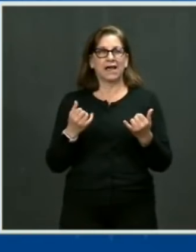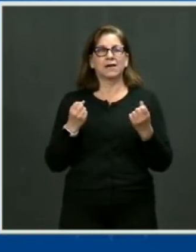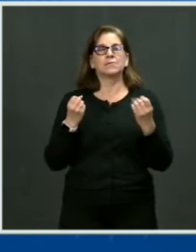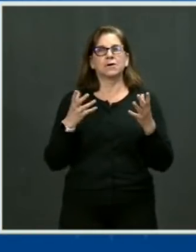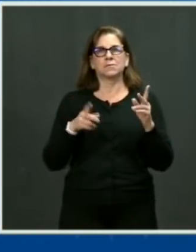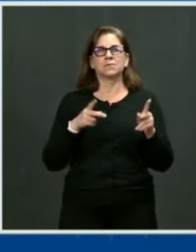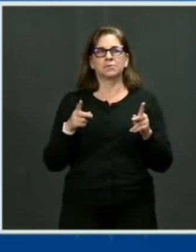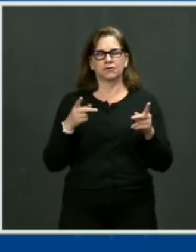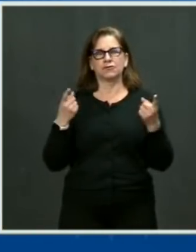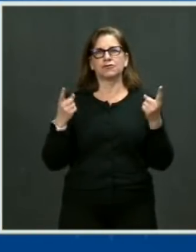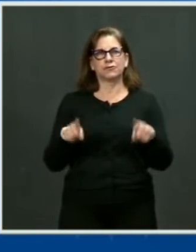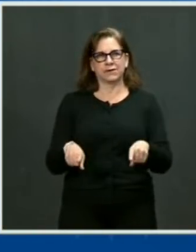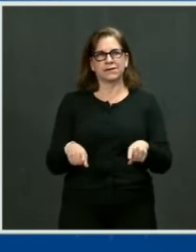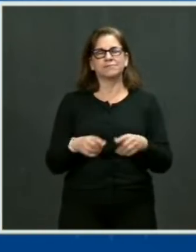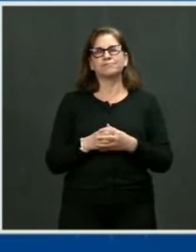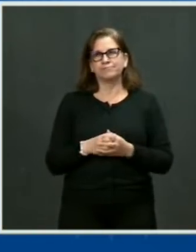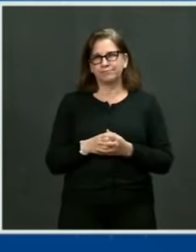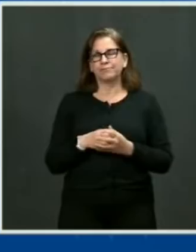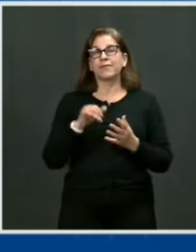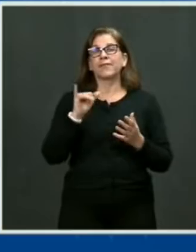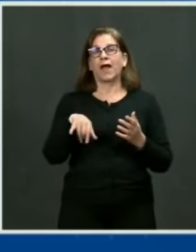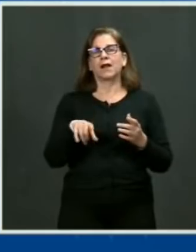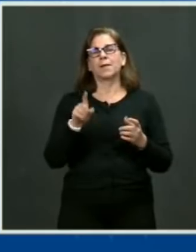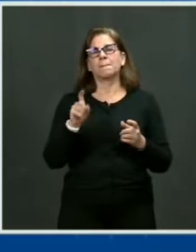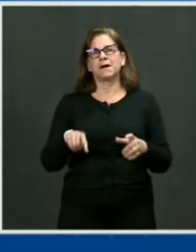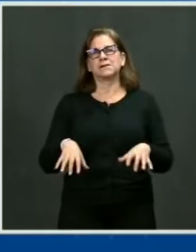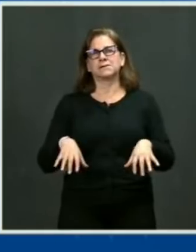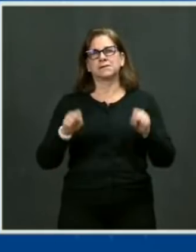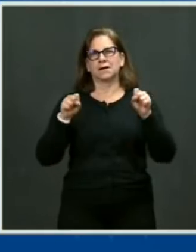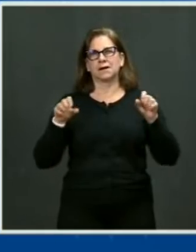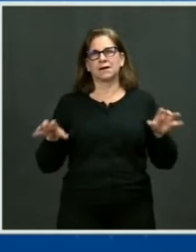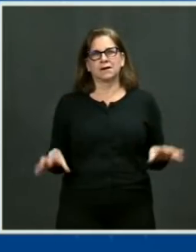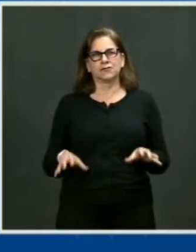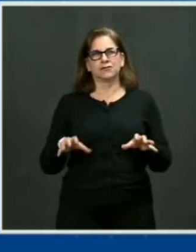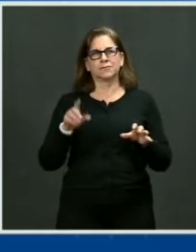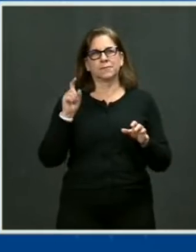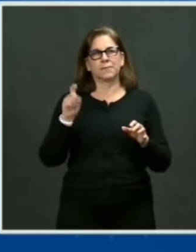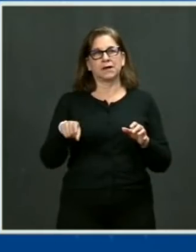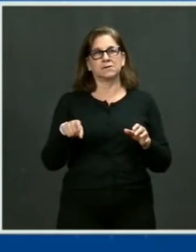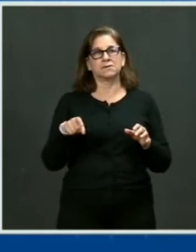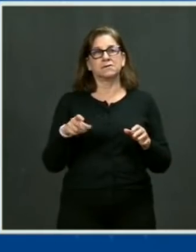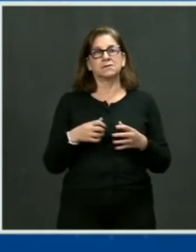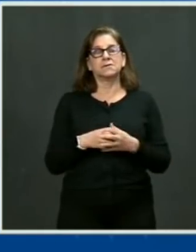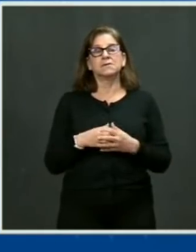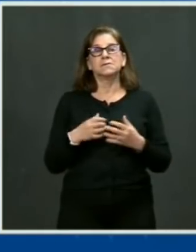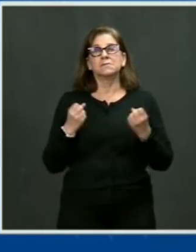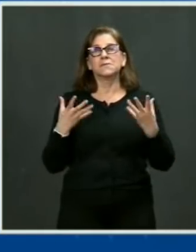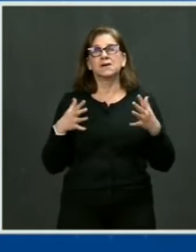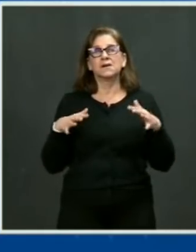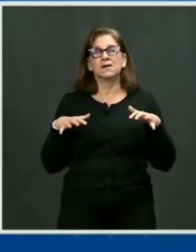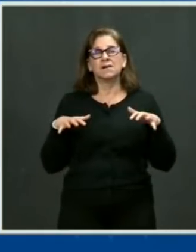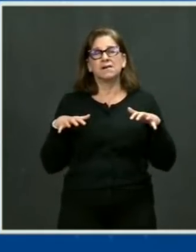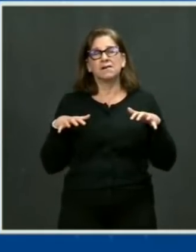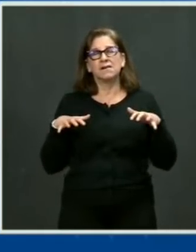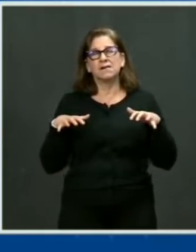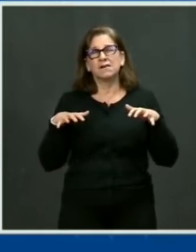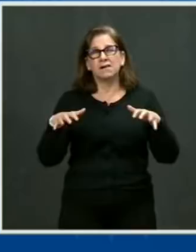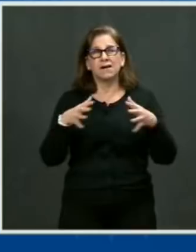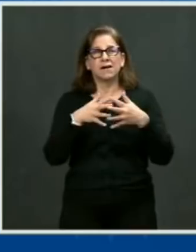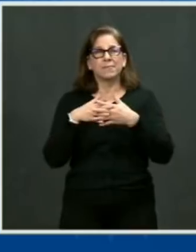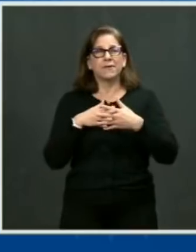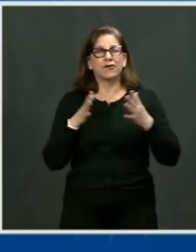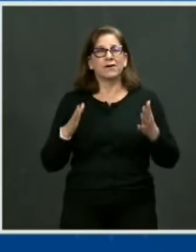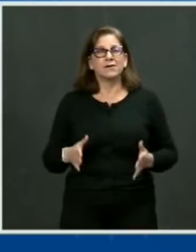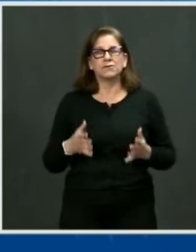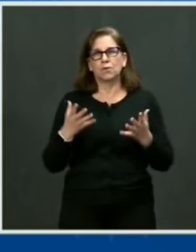know that when overwhelming majorities of Americans want to see something change that will affect their lives, and it still doesn't change, it can be demoralizing